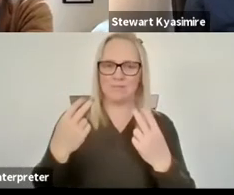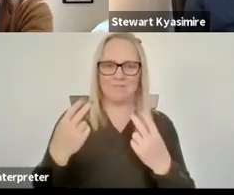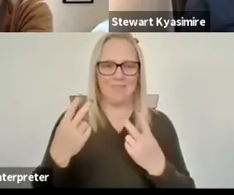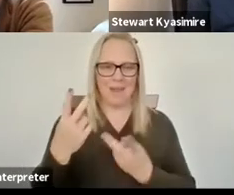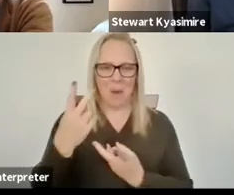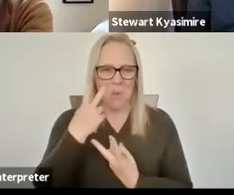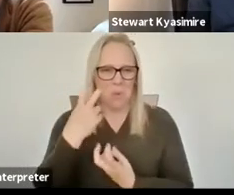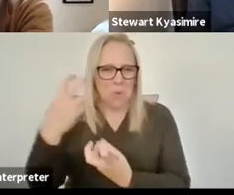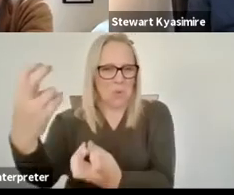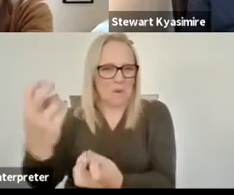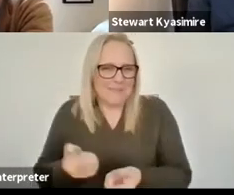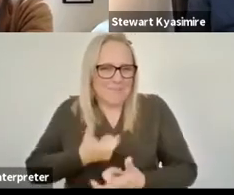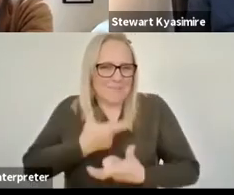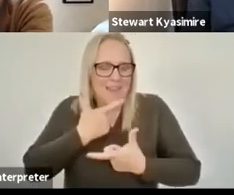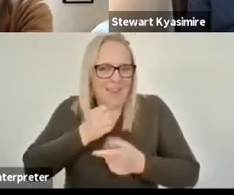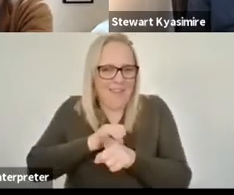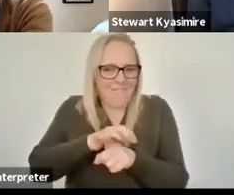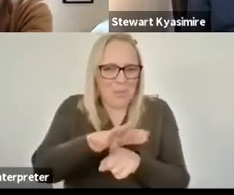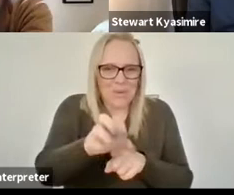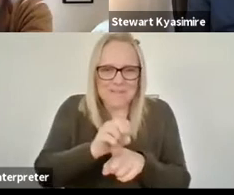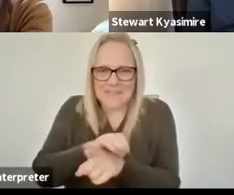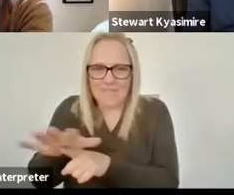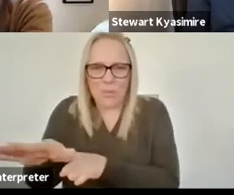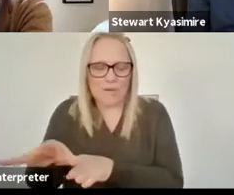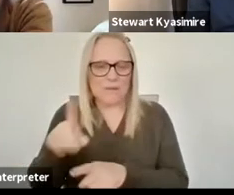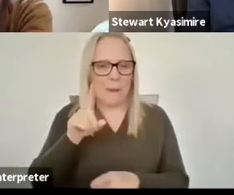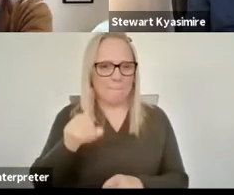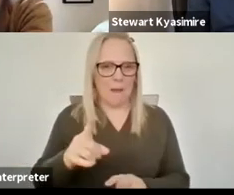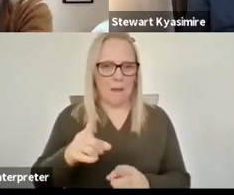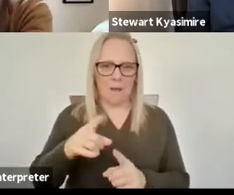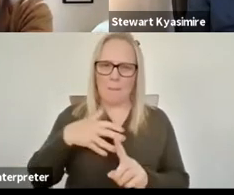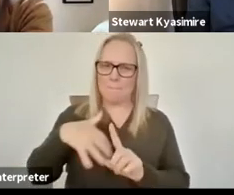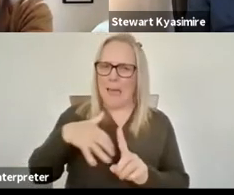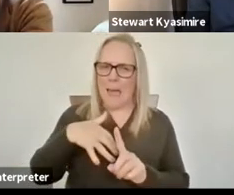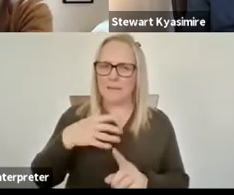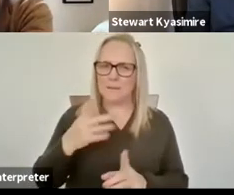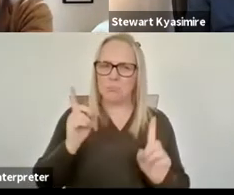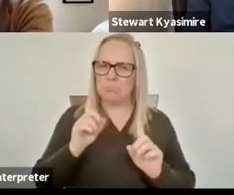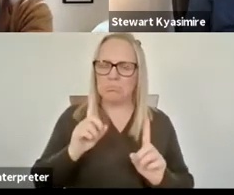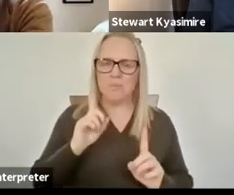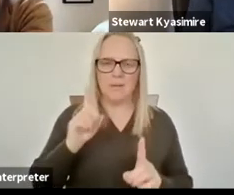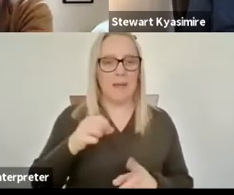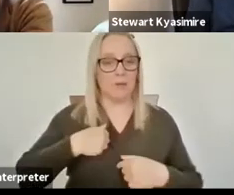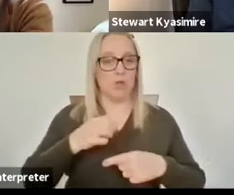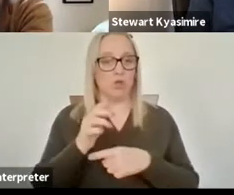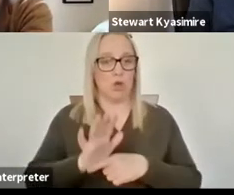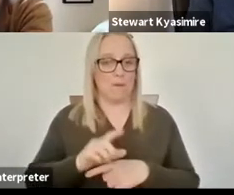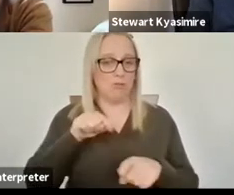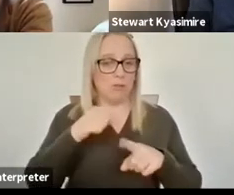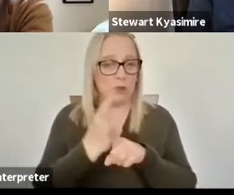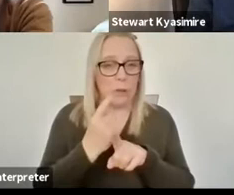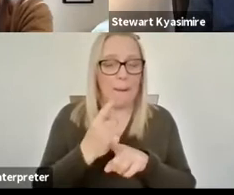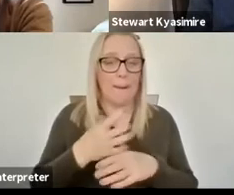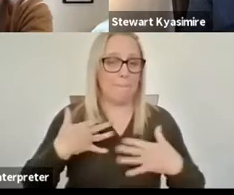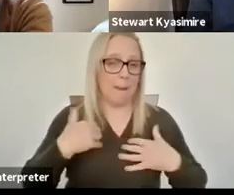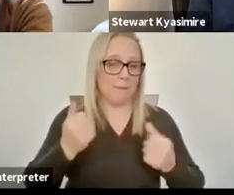a creative and the documentary really is about um mental health and it's something that as i was saying the kind of stories that i want to